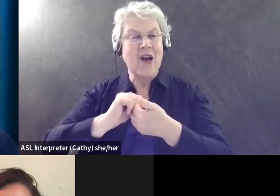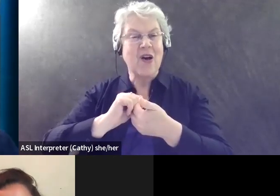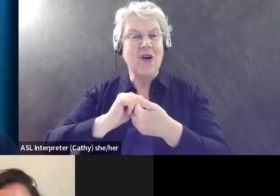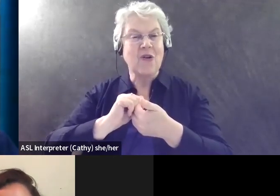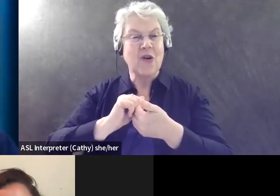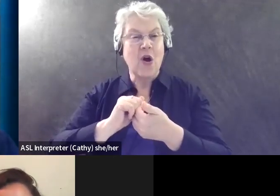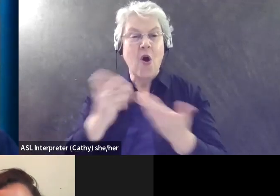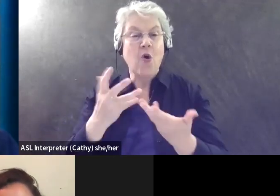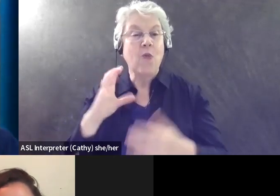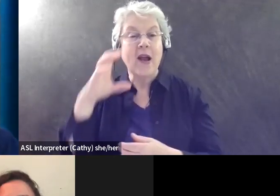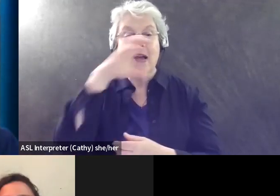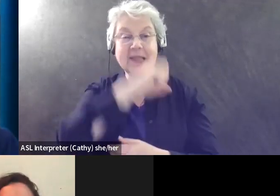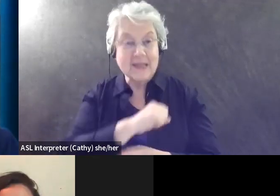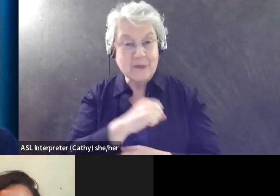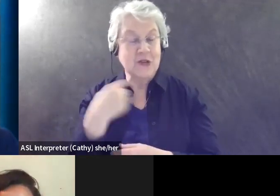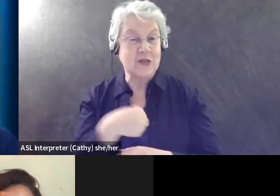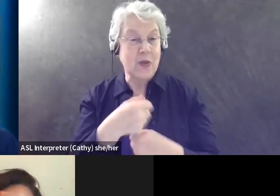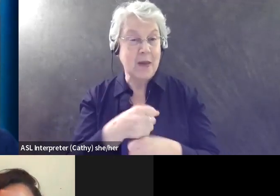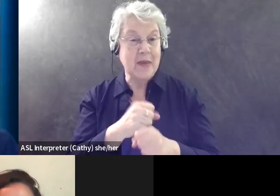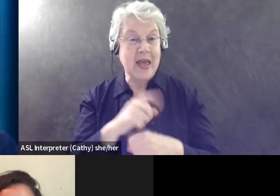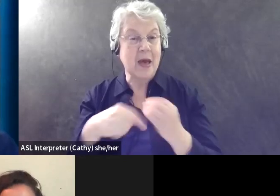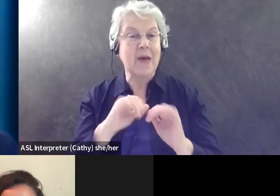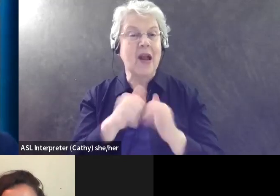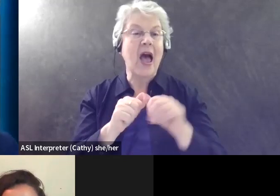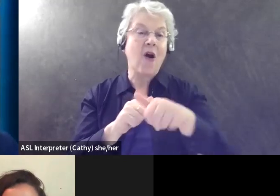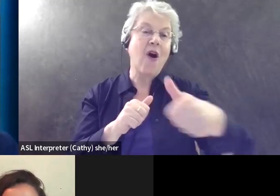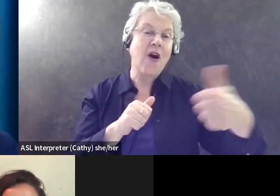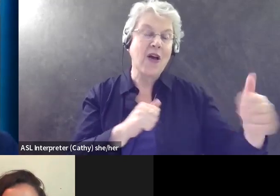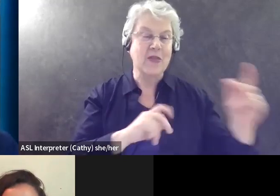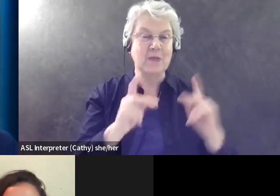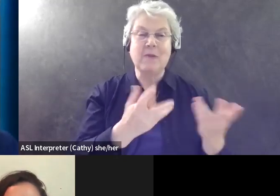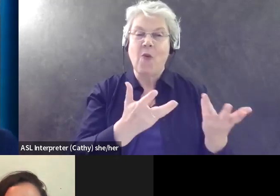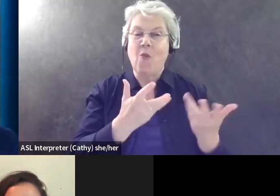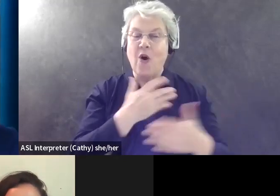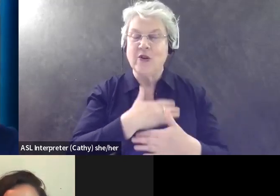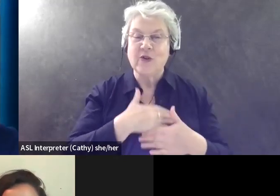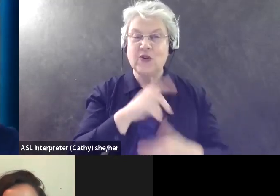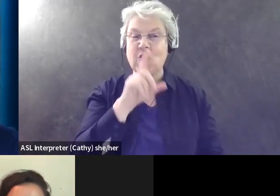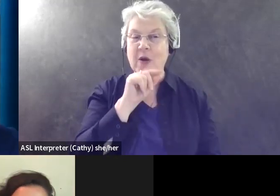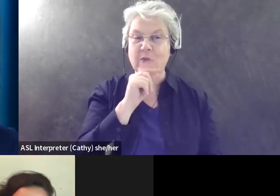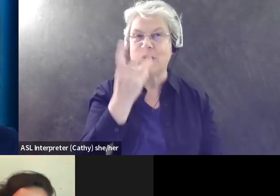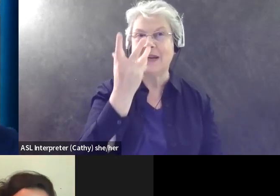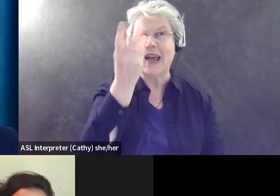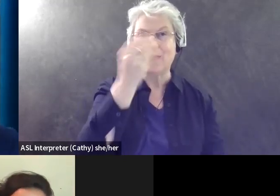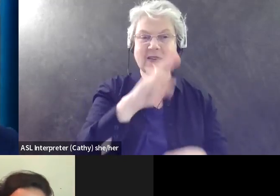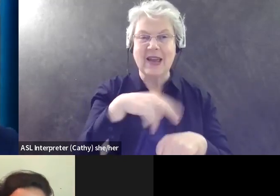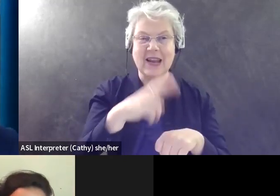we make about how others want to enjoy birds and be out in nature. Um, yeah,